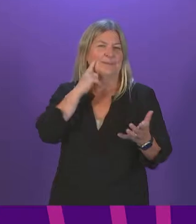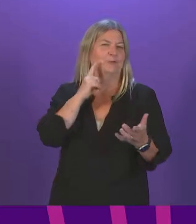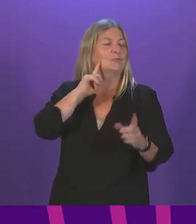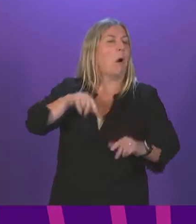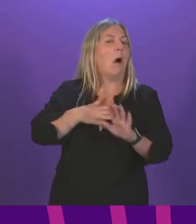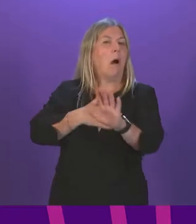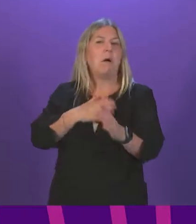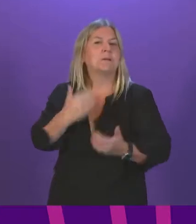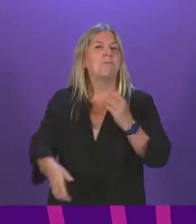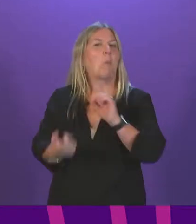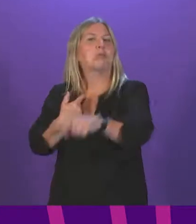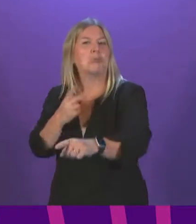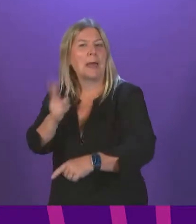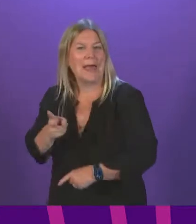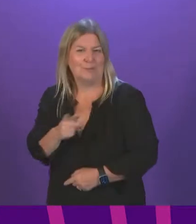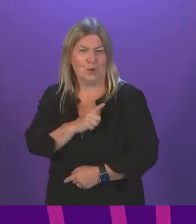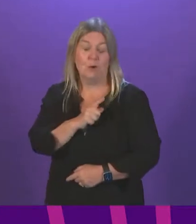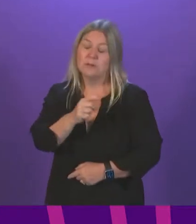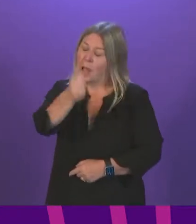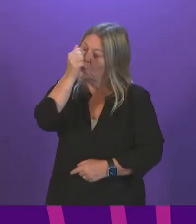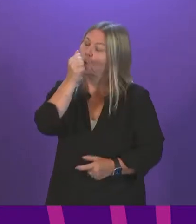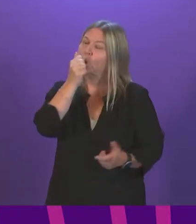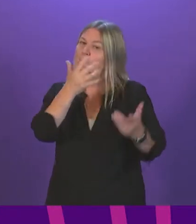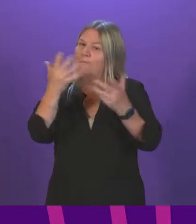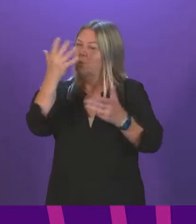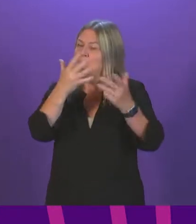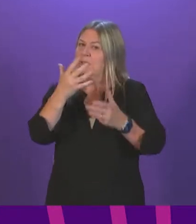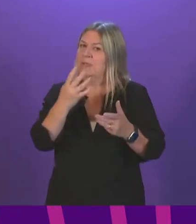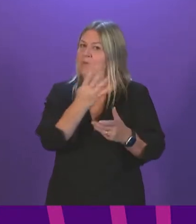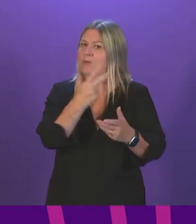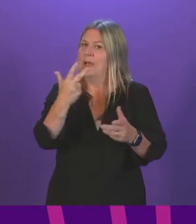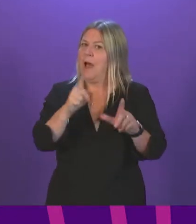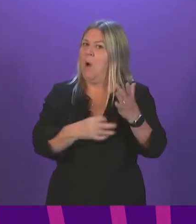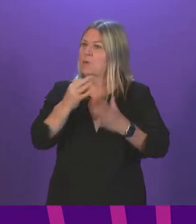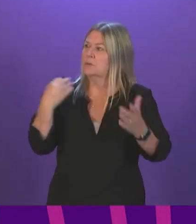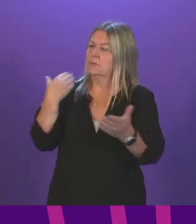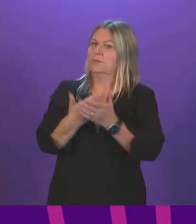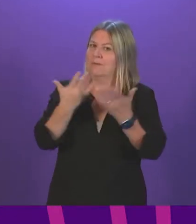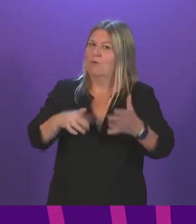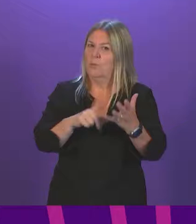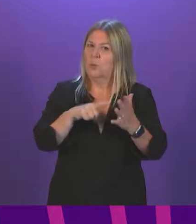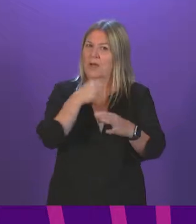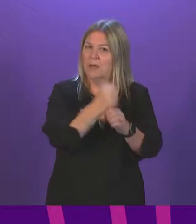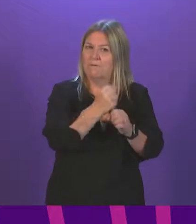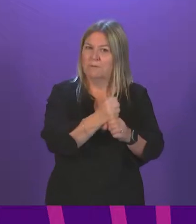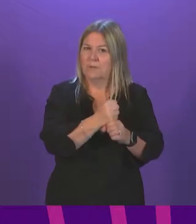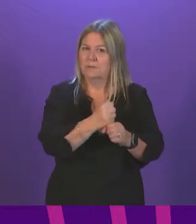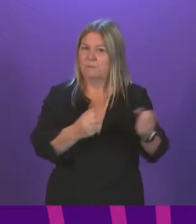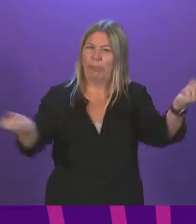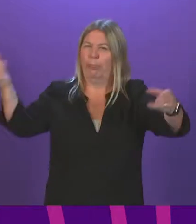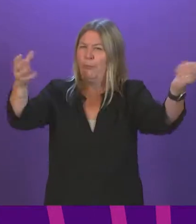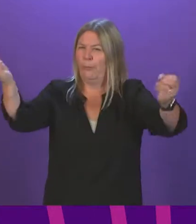confused 48 hours on this question from the UK government. Now, on his substantive... And,